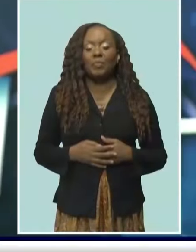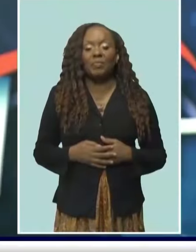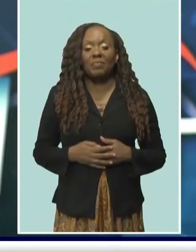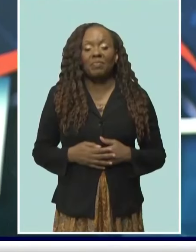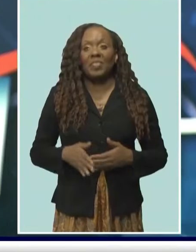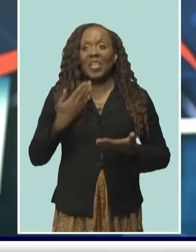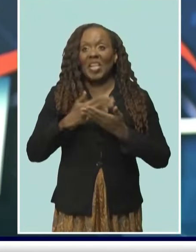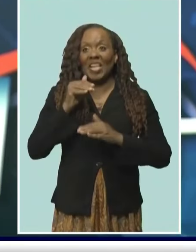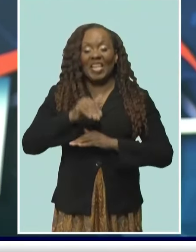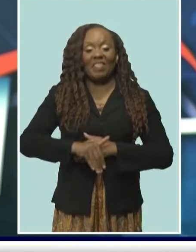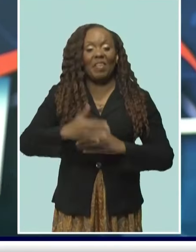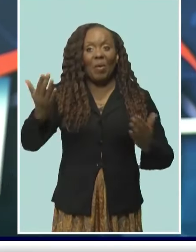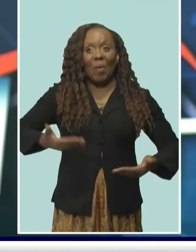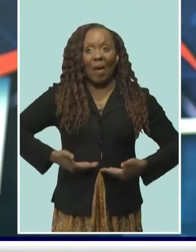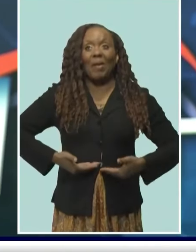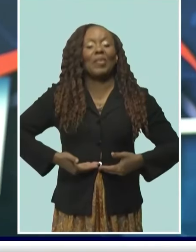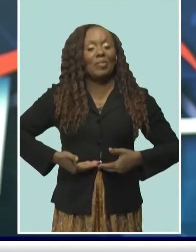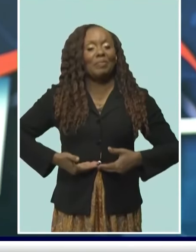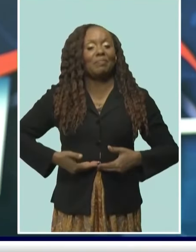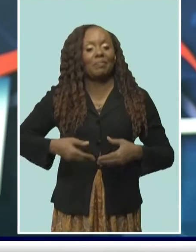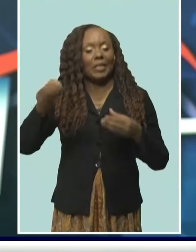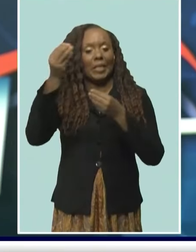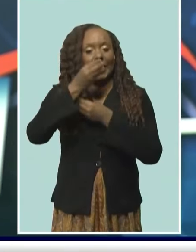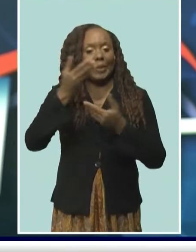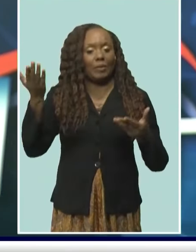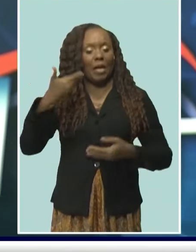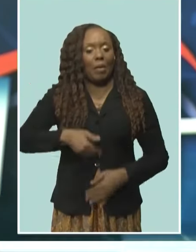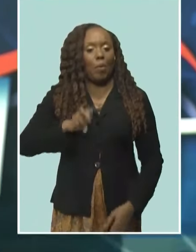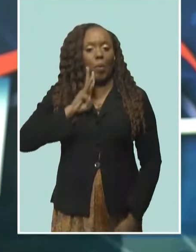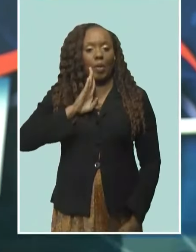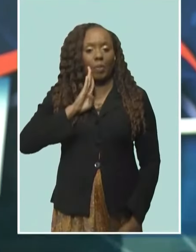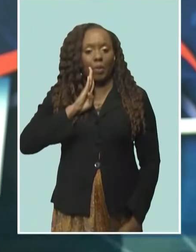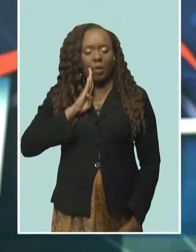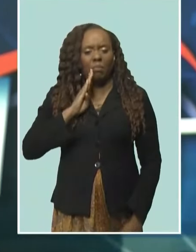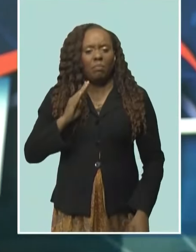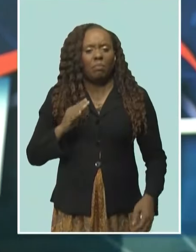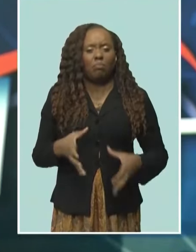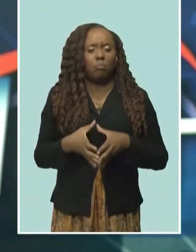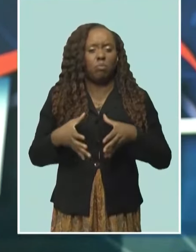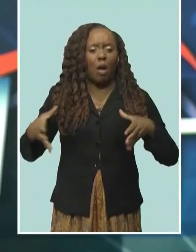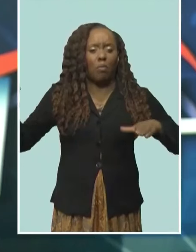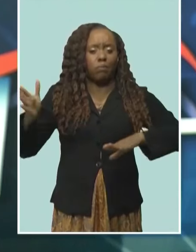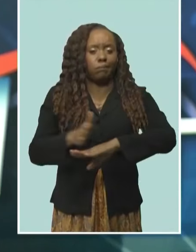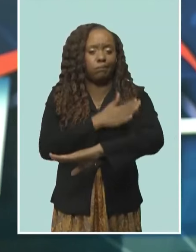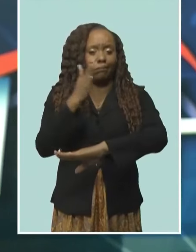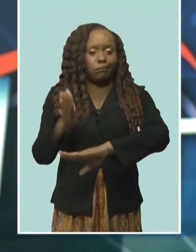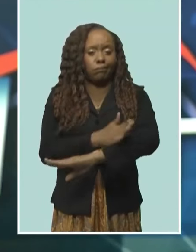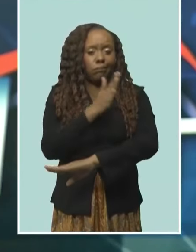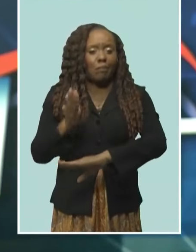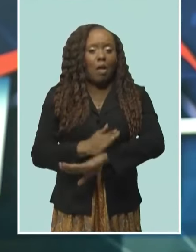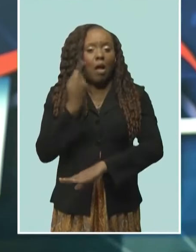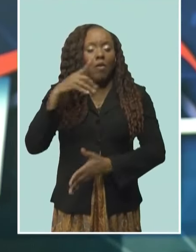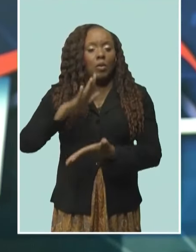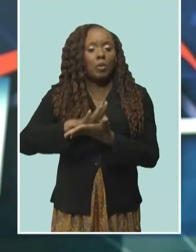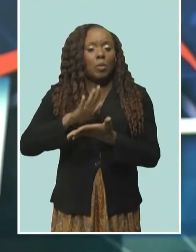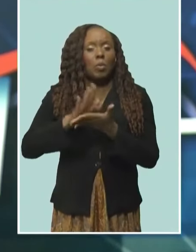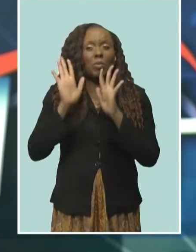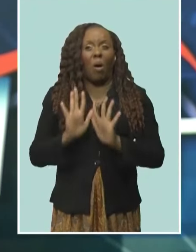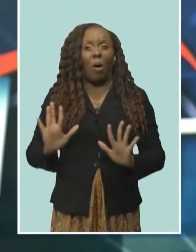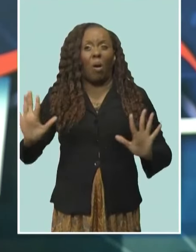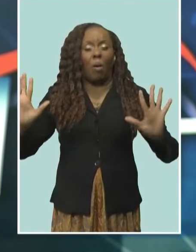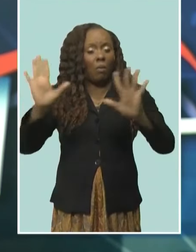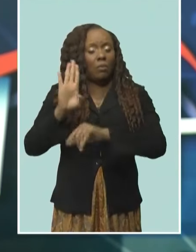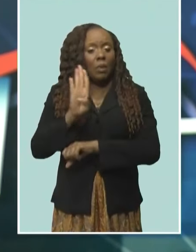Good evening and welcome to the CBC Newsnight. I'm Wendy Burke. Major refurbishments are to be undertaken at schools across Barbados.